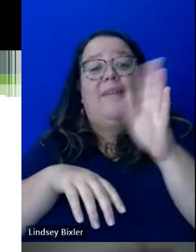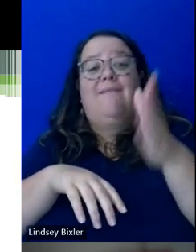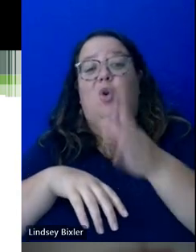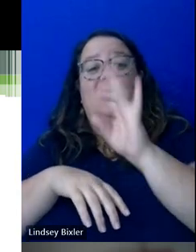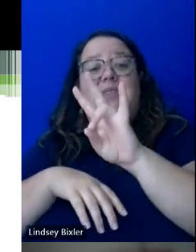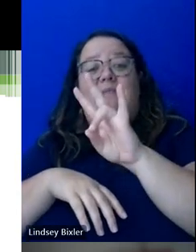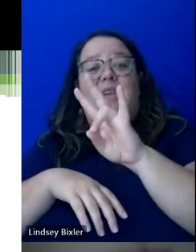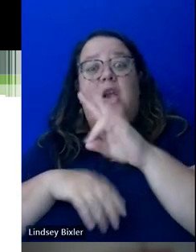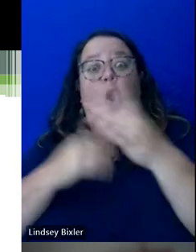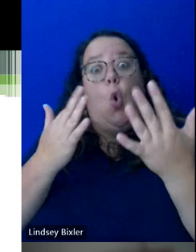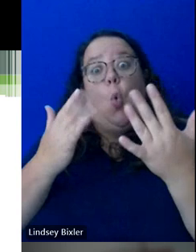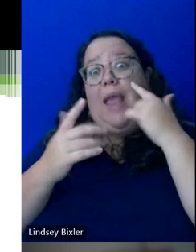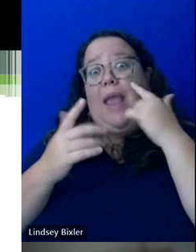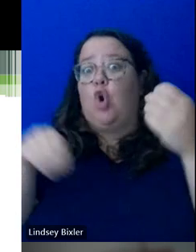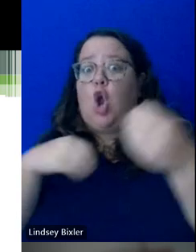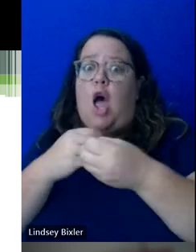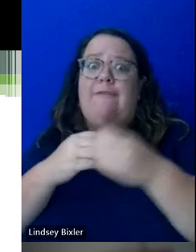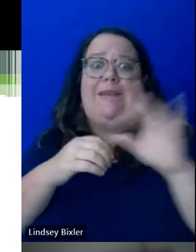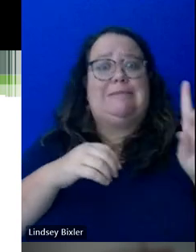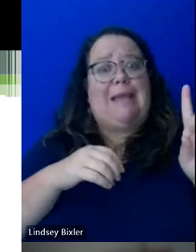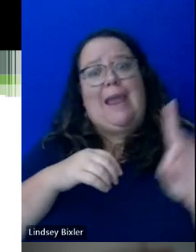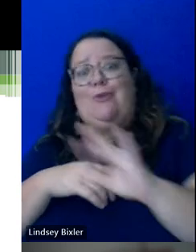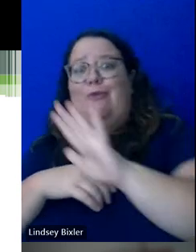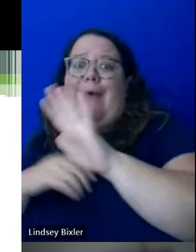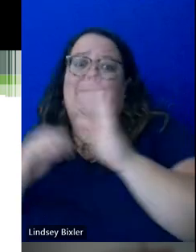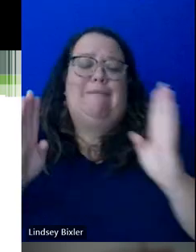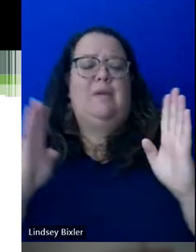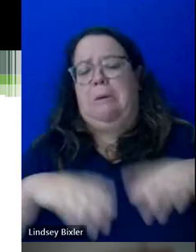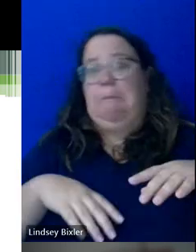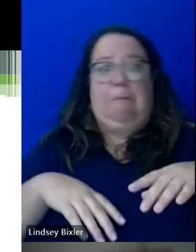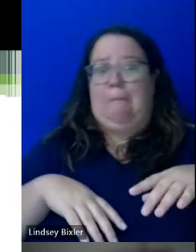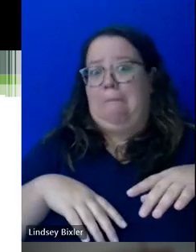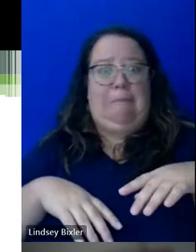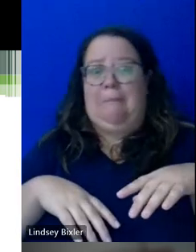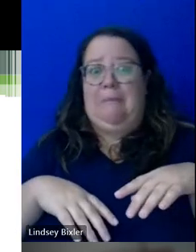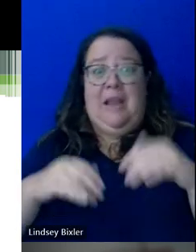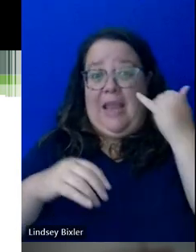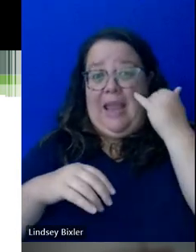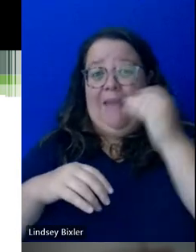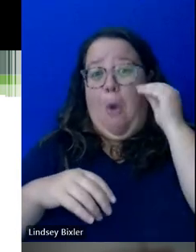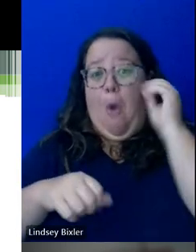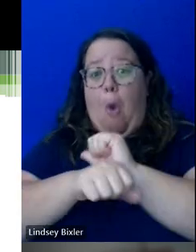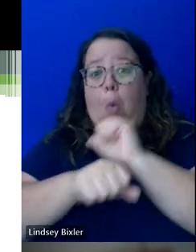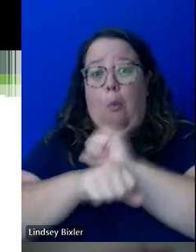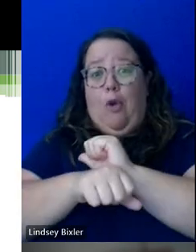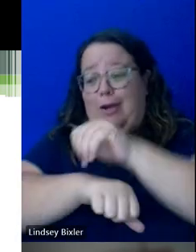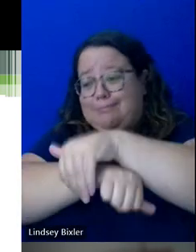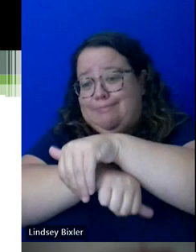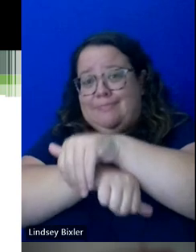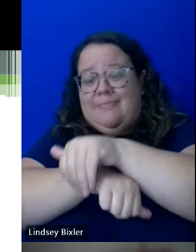to wait for the office to schedule an appointment with their specialists. They can, you know, if they're doing homework and they realize they haven't scheduled